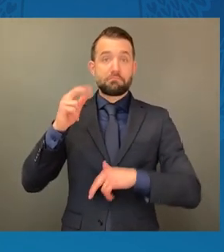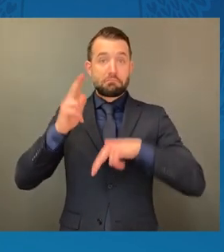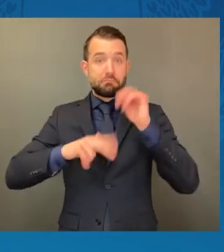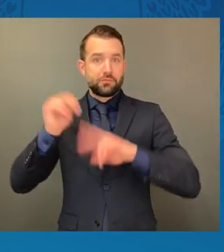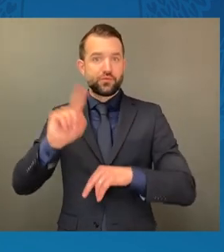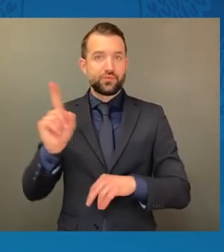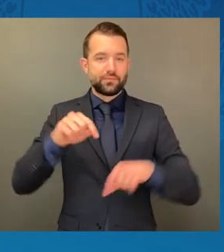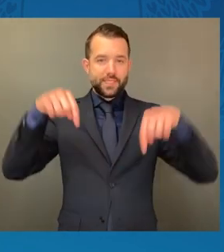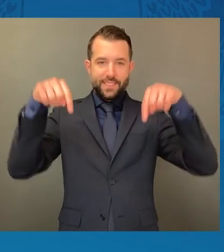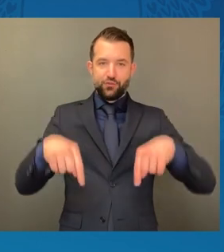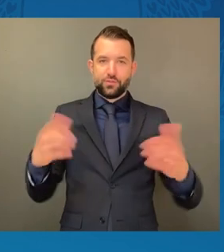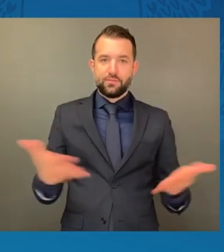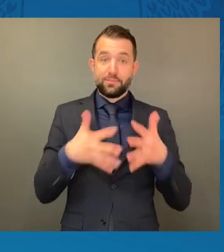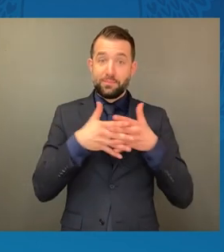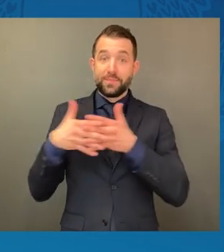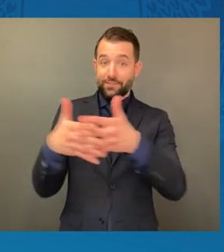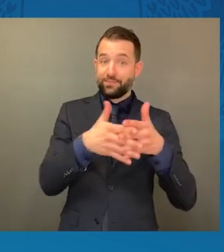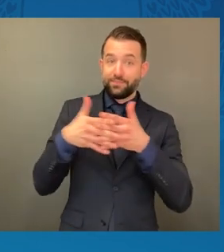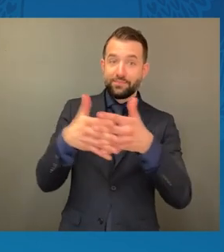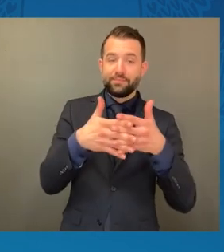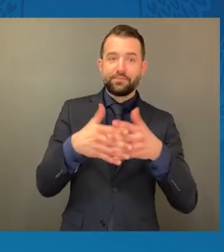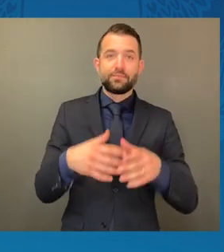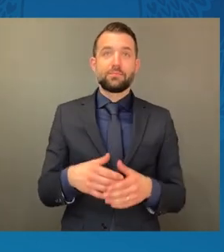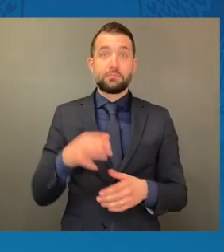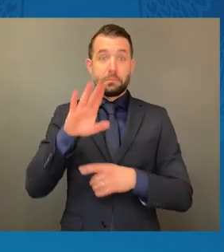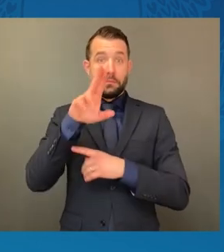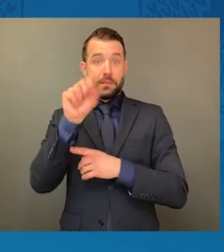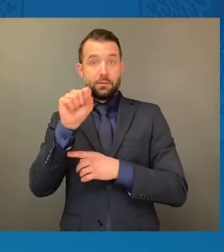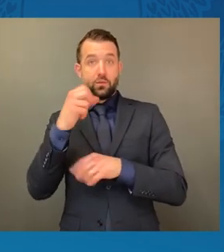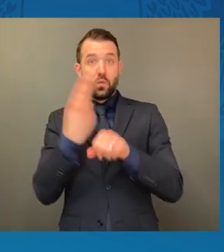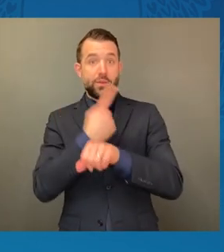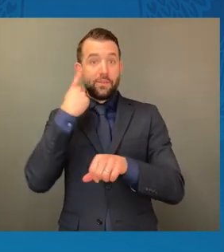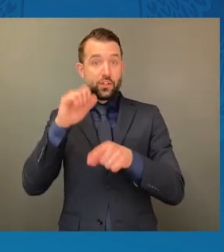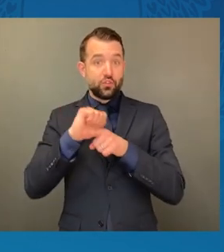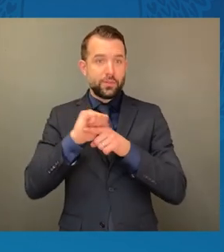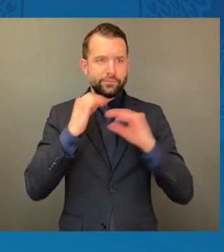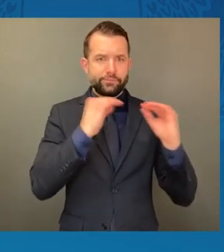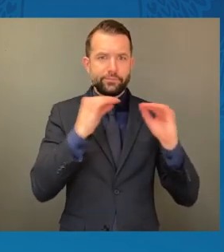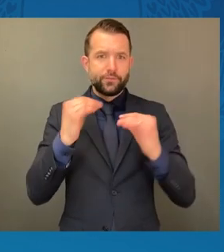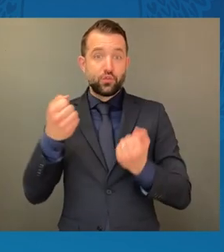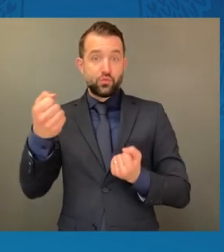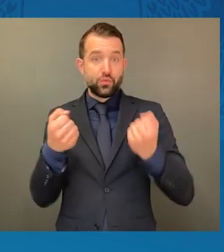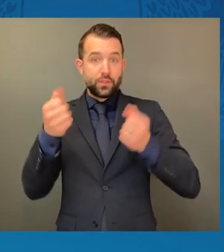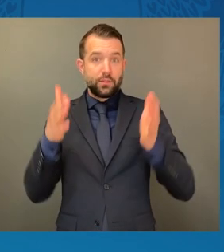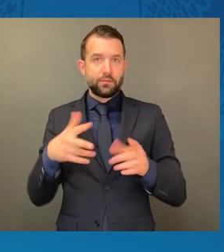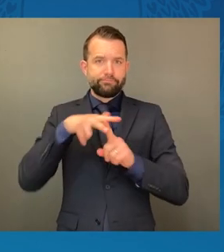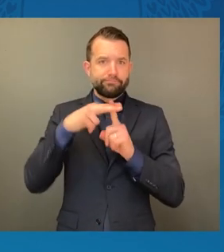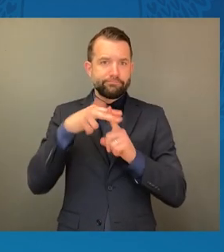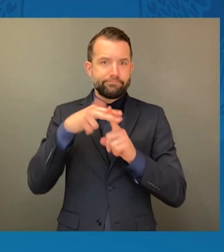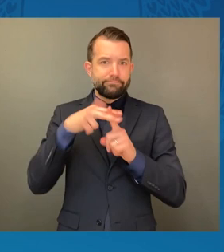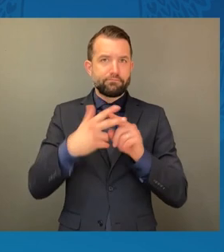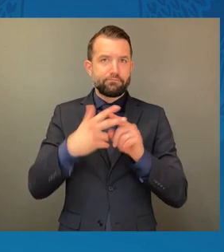these grants will also be used to train drivers and mechanics to operate, maintain, and repair this new technology.